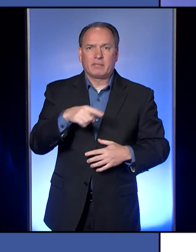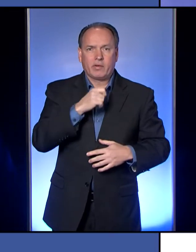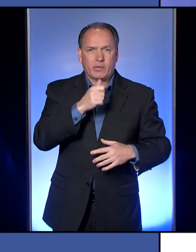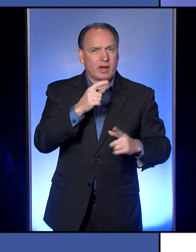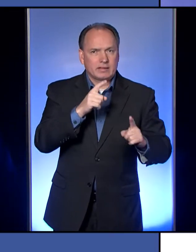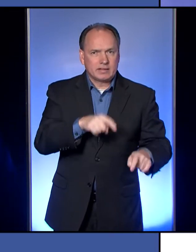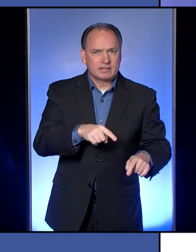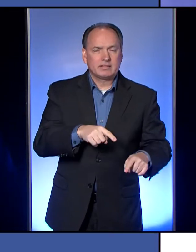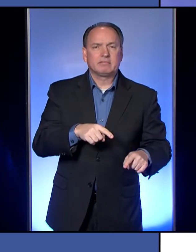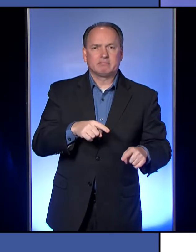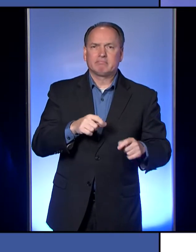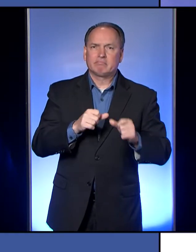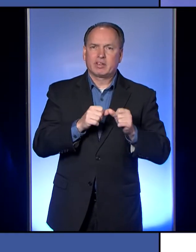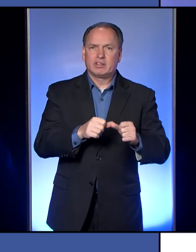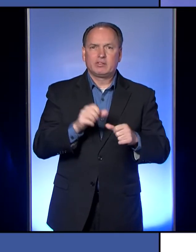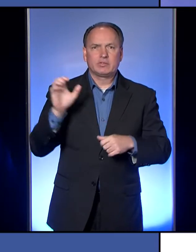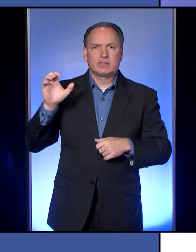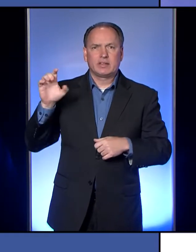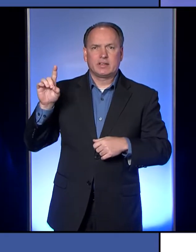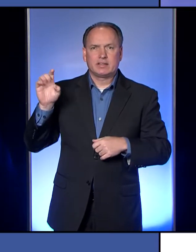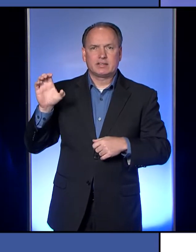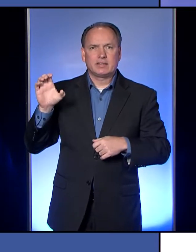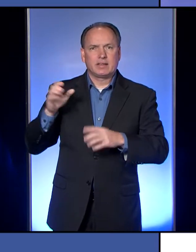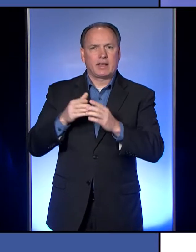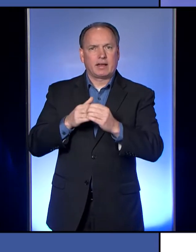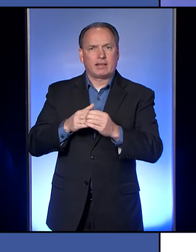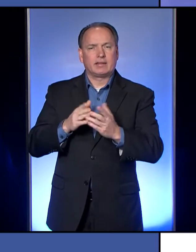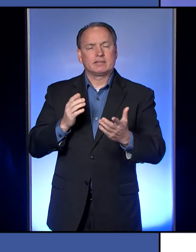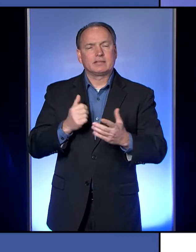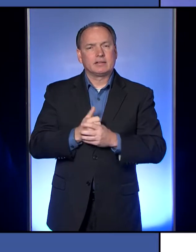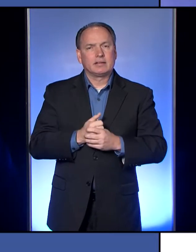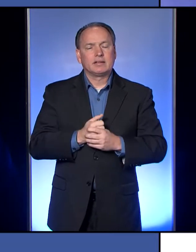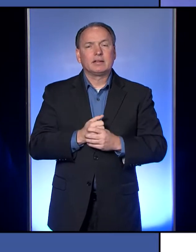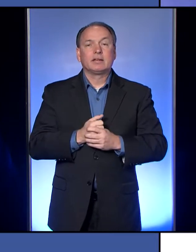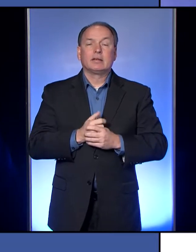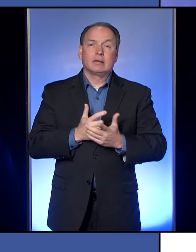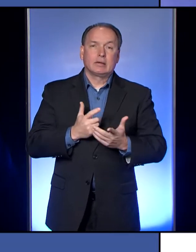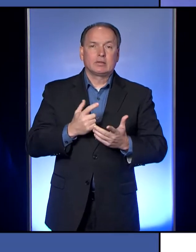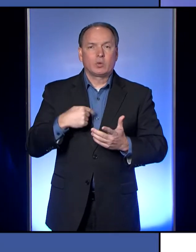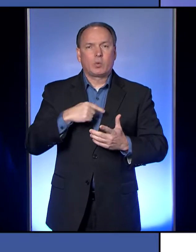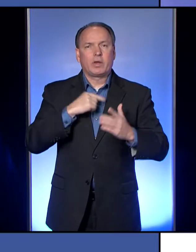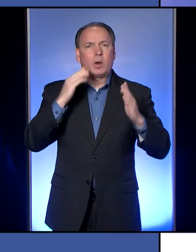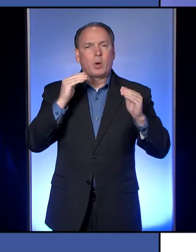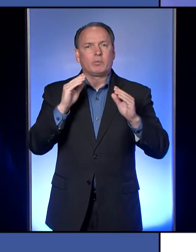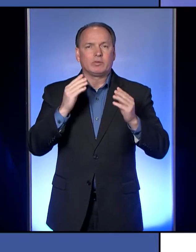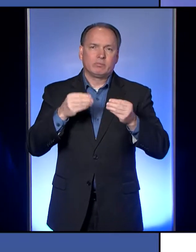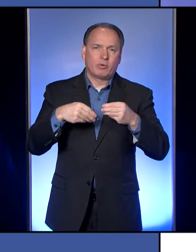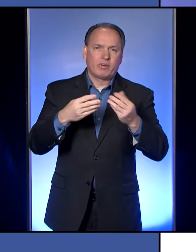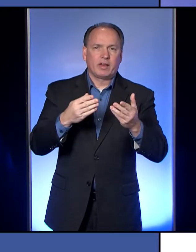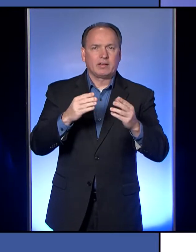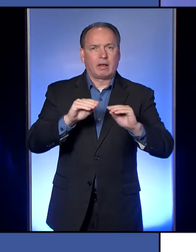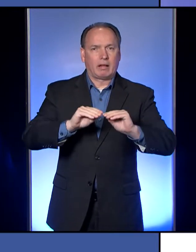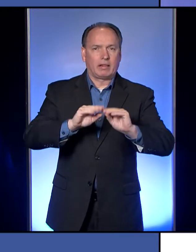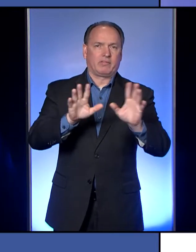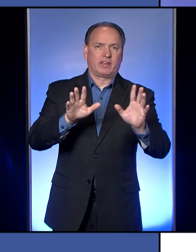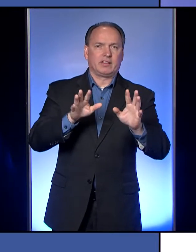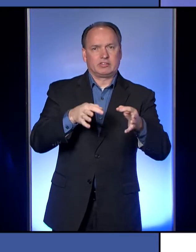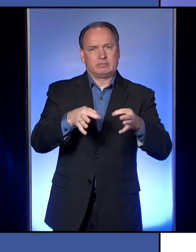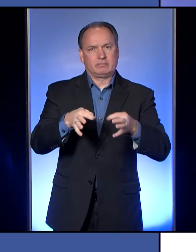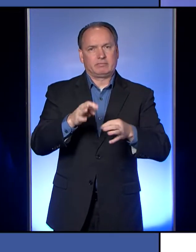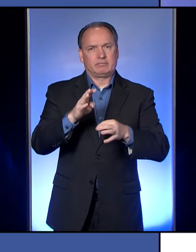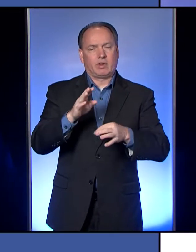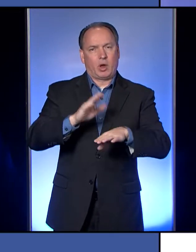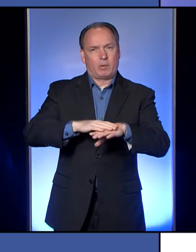determined by CDC guidelines. So we hope to bring you some clarification by Monday